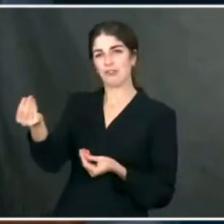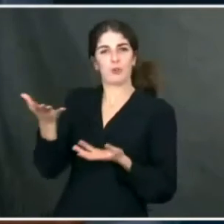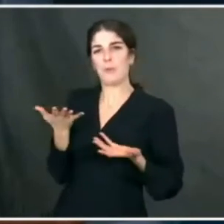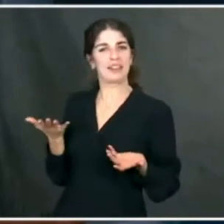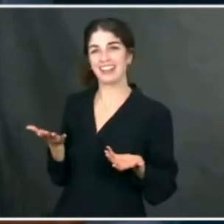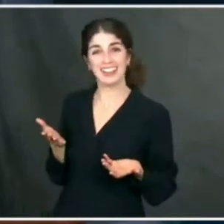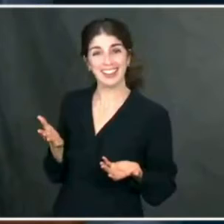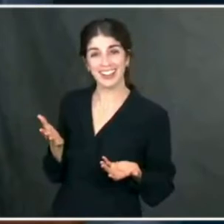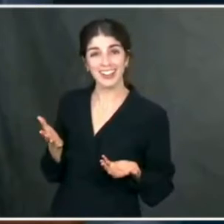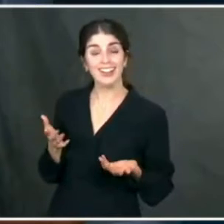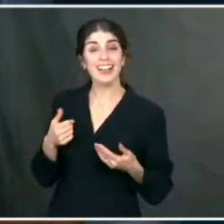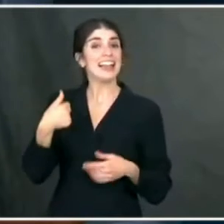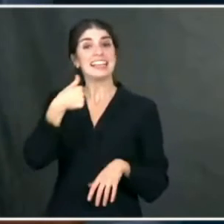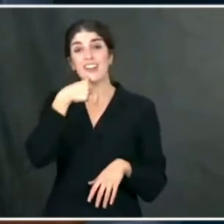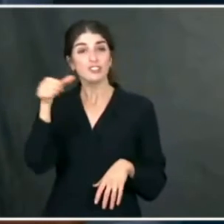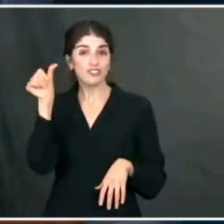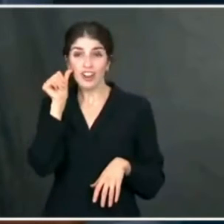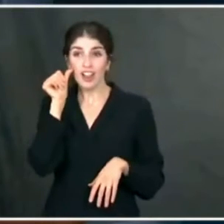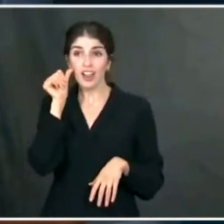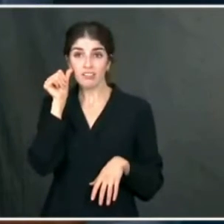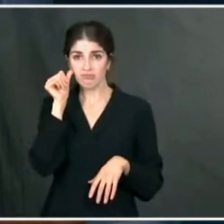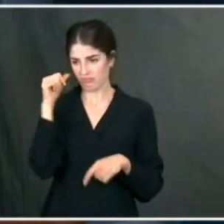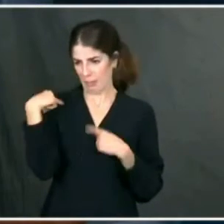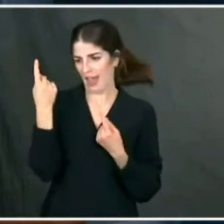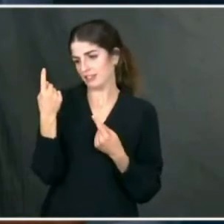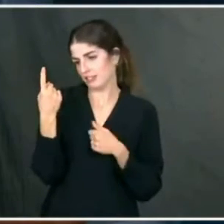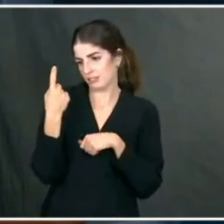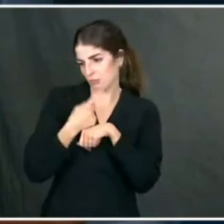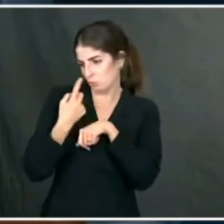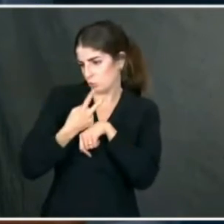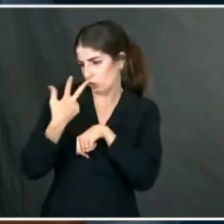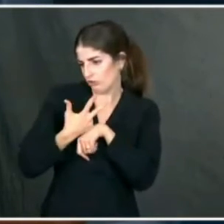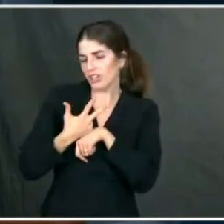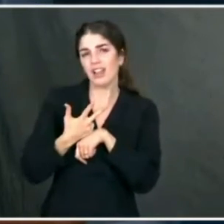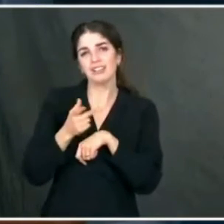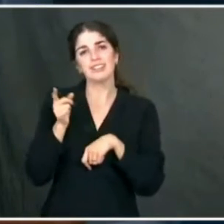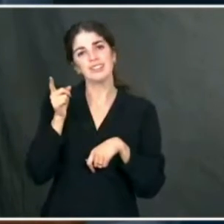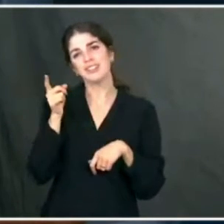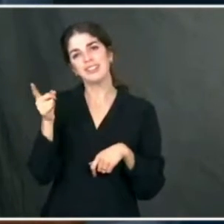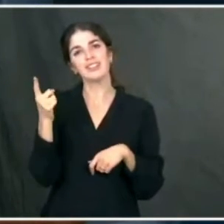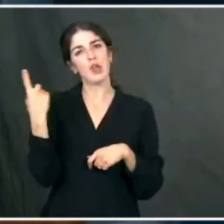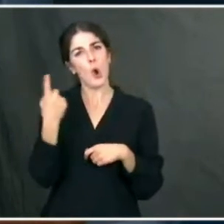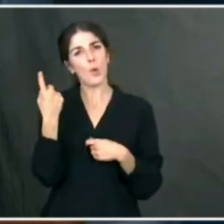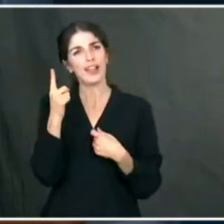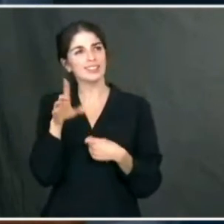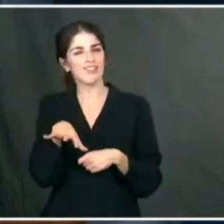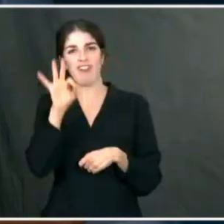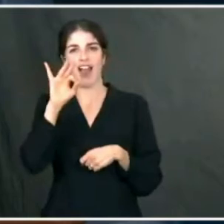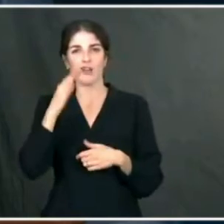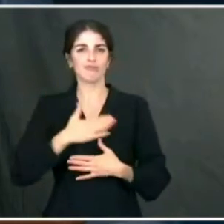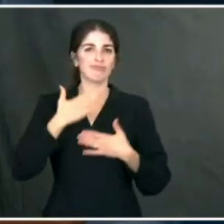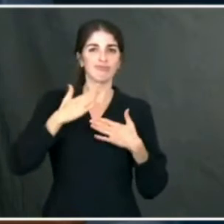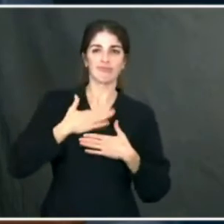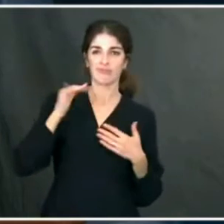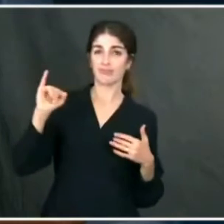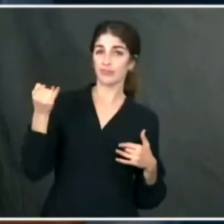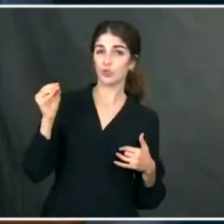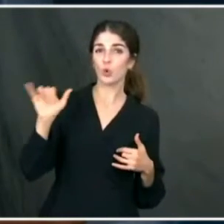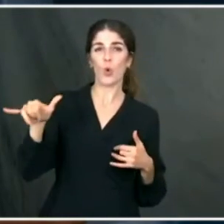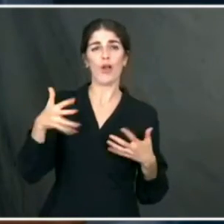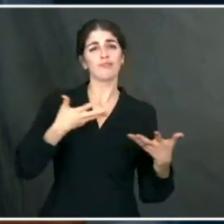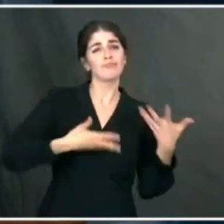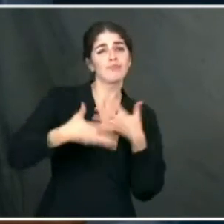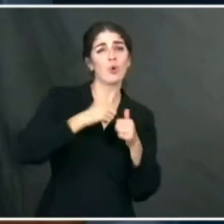that even yesterday or of the last couple of days, you know, he tried to find a moment of joy with his family and with his